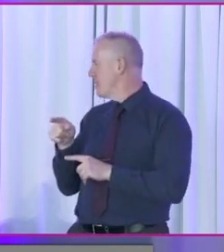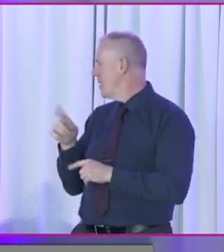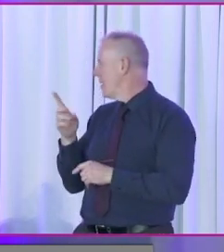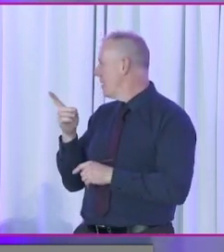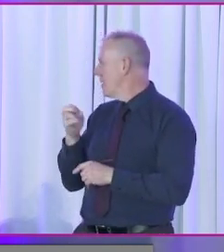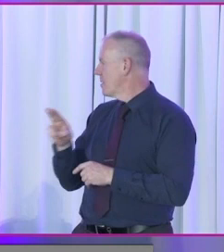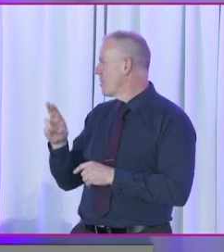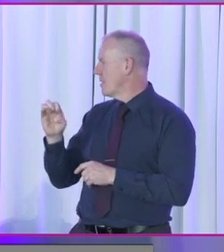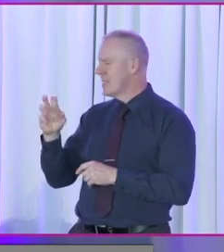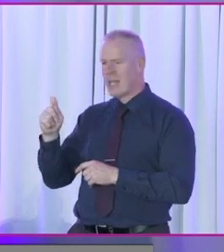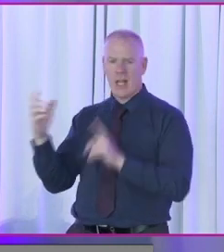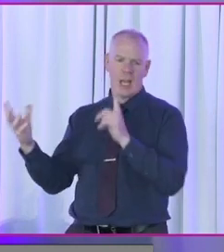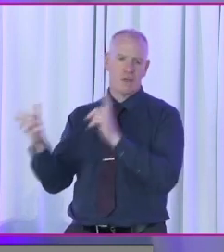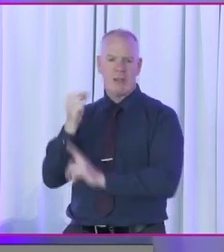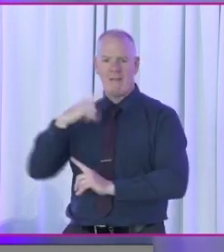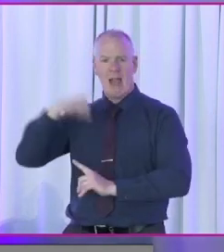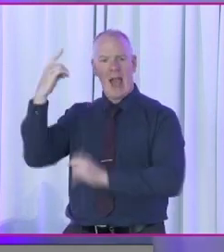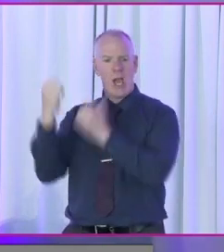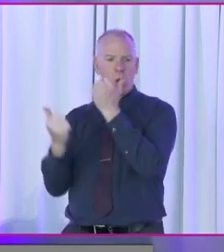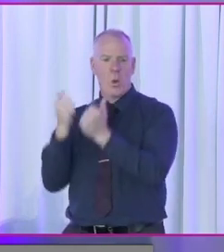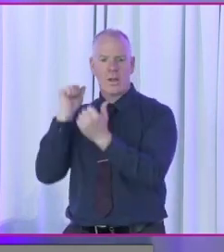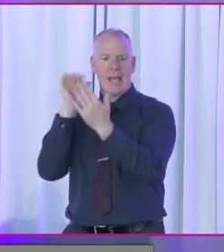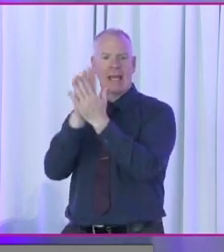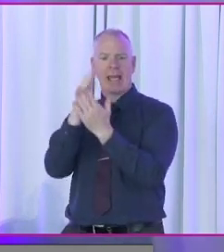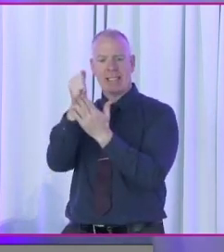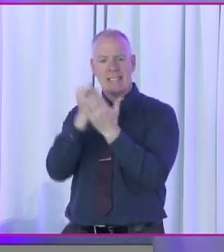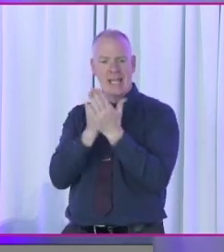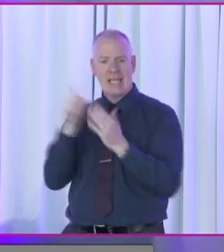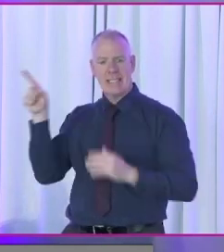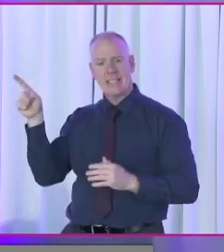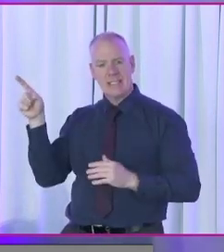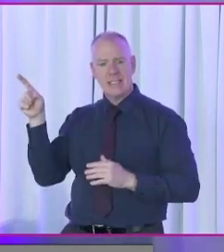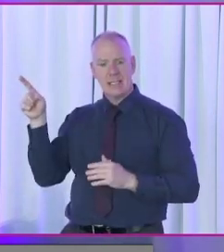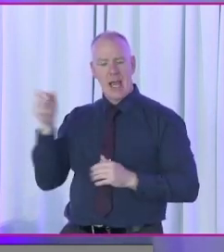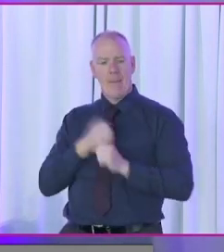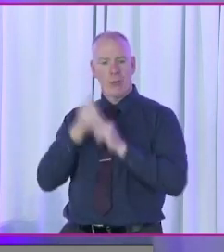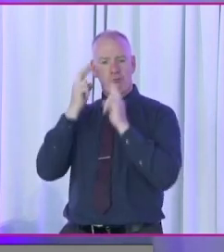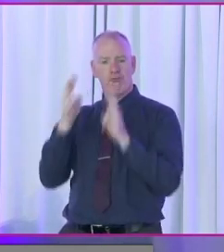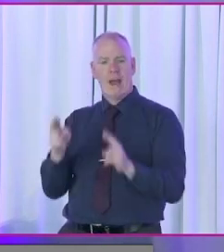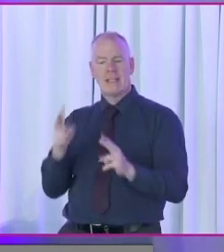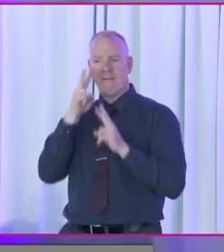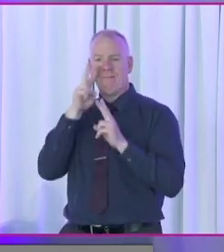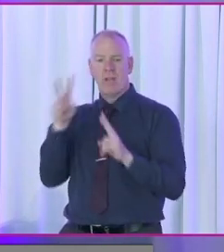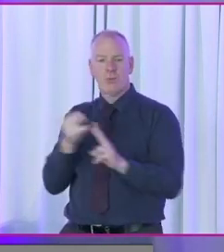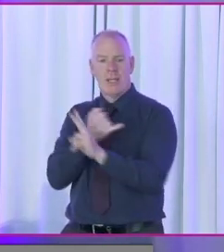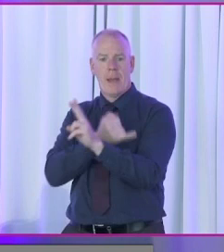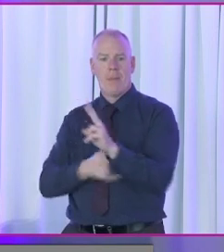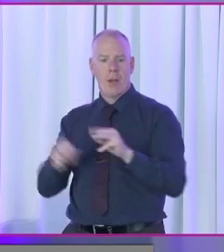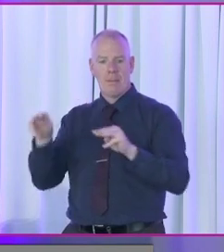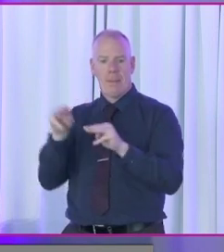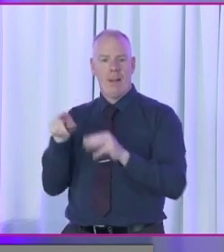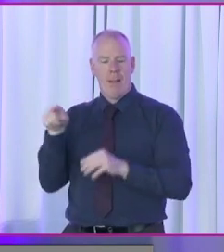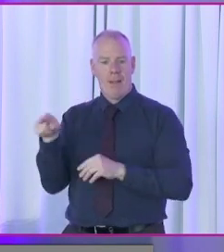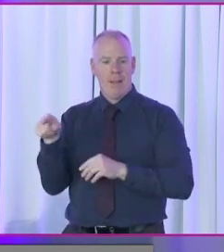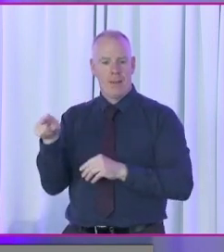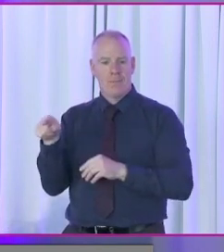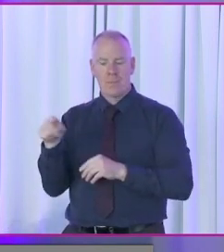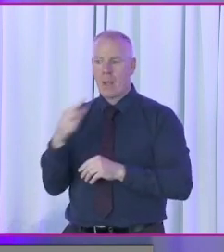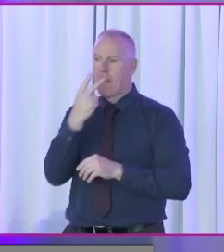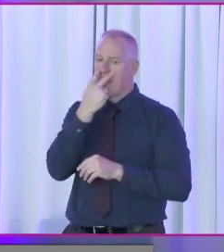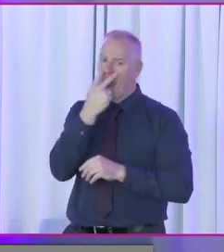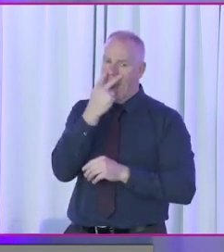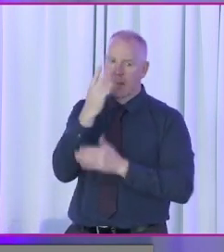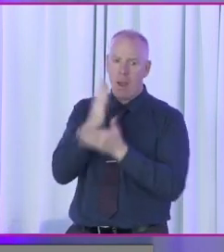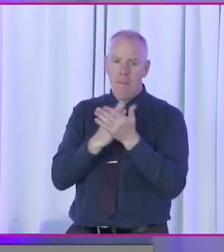Sinnott won a landmark High Court case against the state regarding the rights of visually impaired people, so blind or